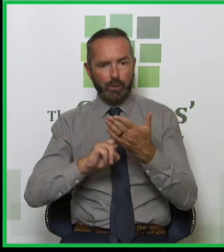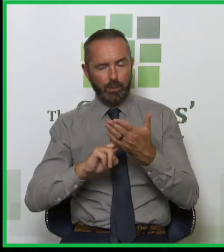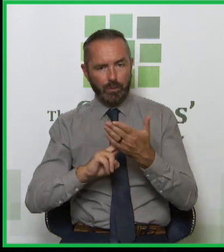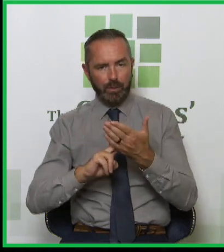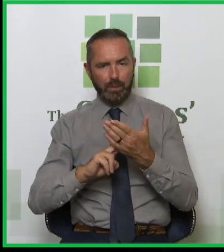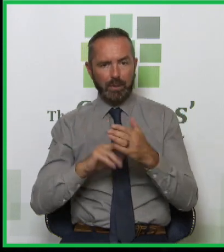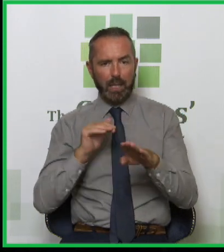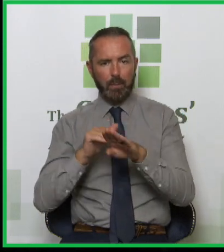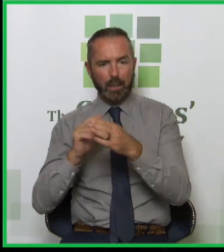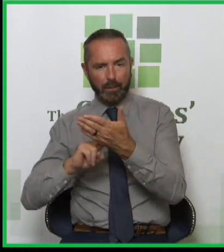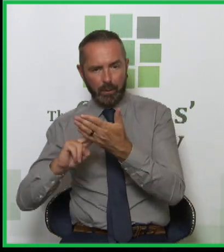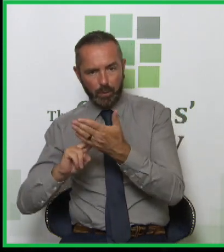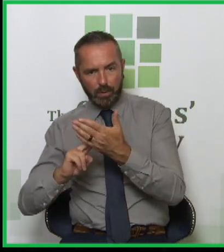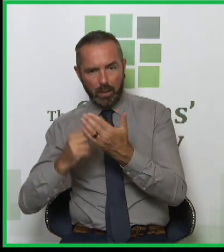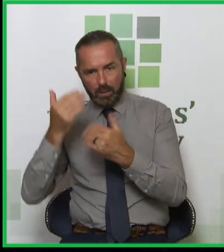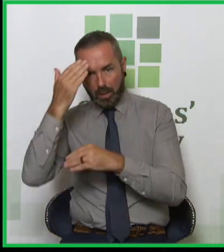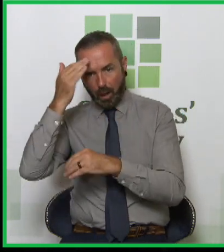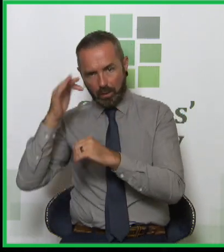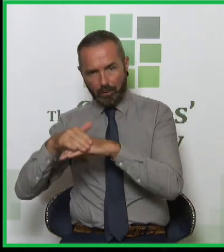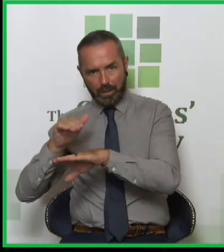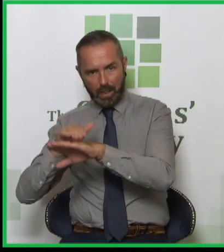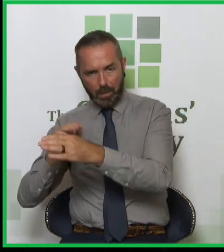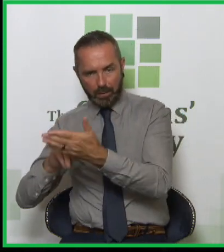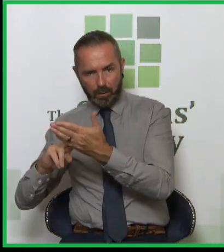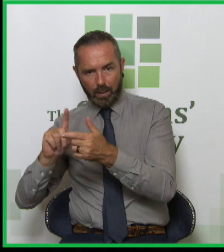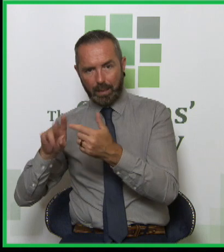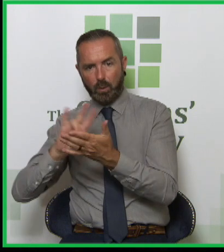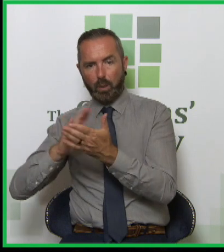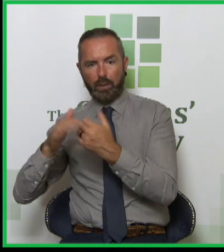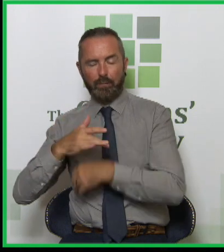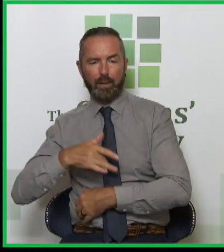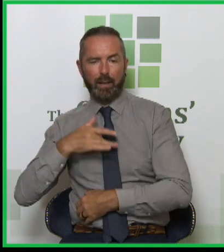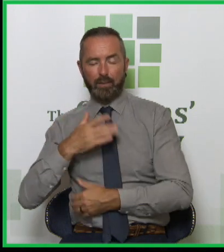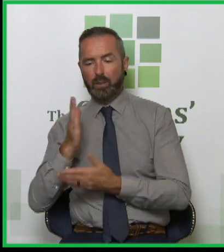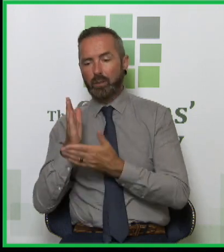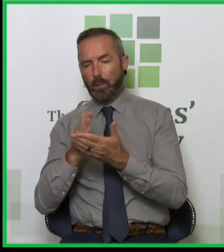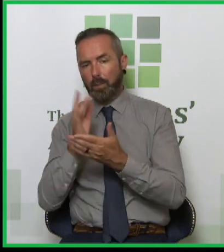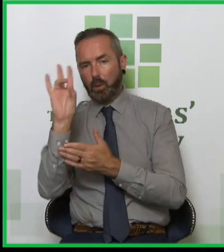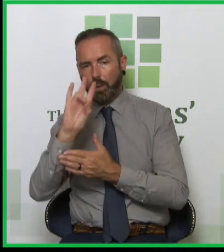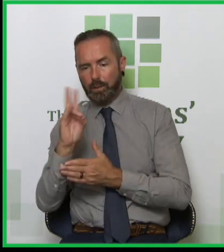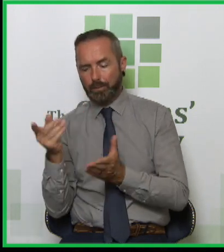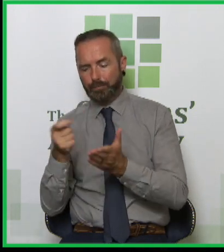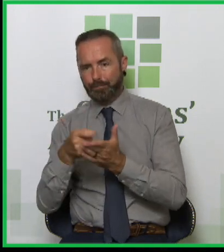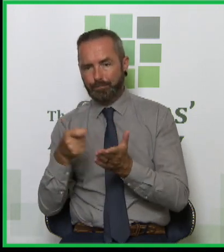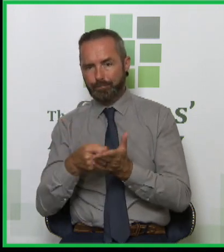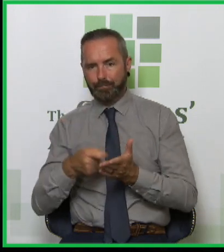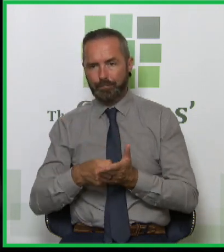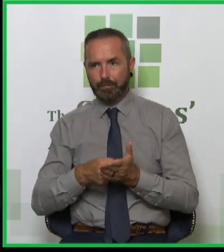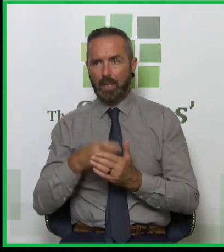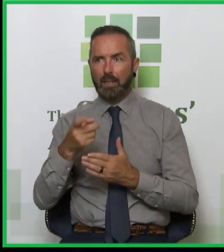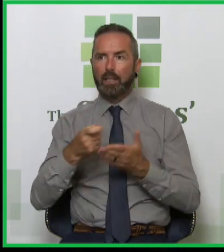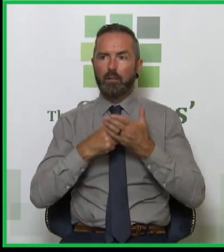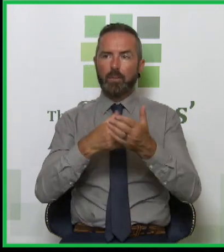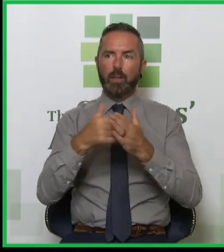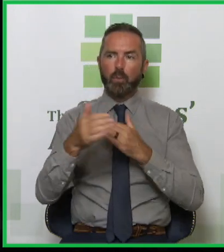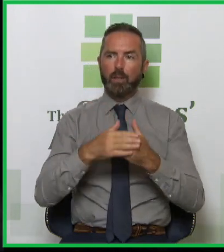their knowledge of the impact of drug use, and quality of life. So what they recommend is measurement